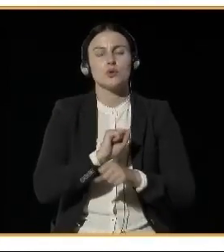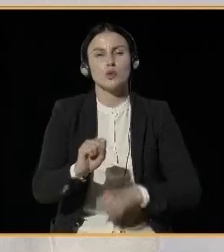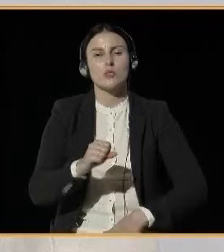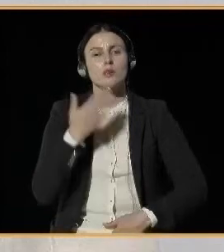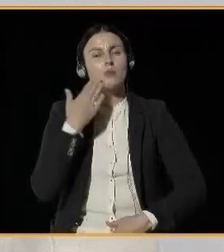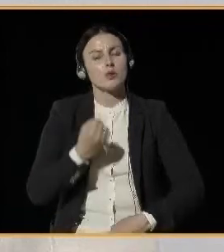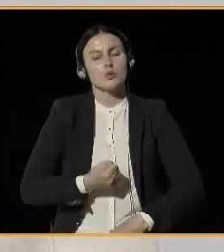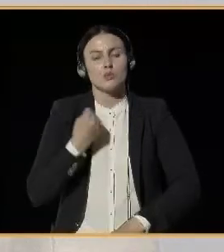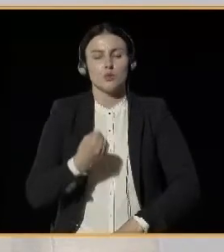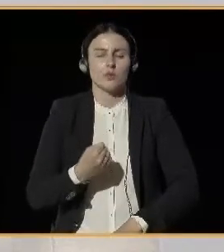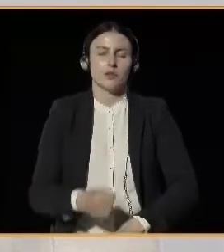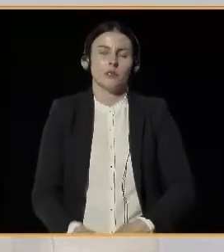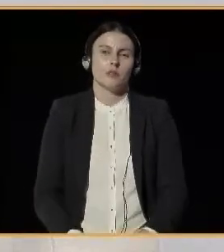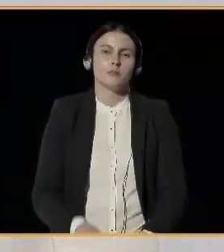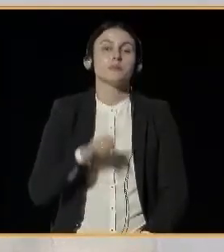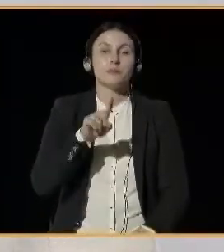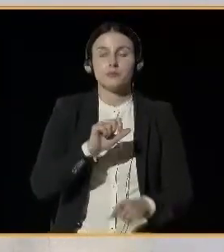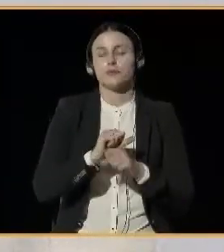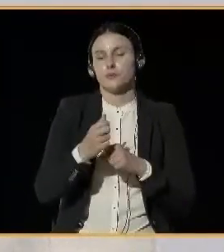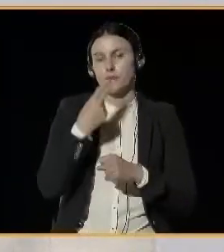from this point of view.